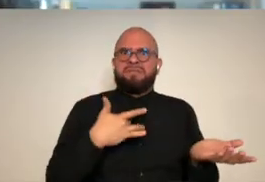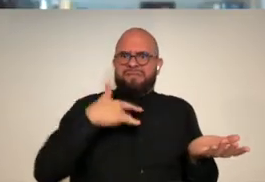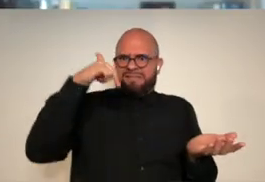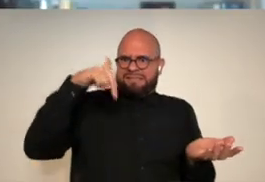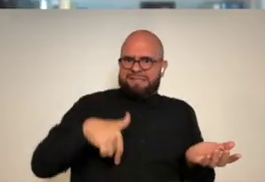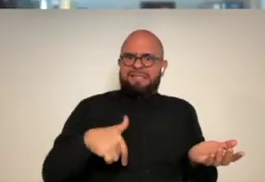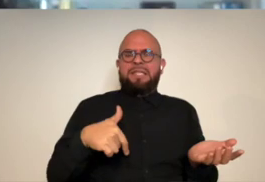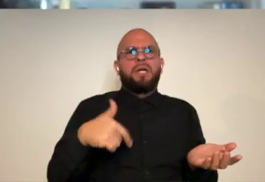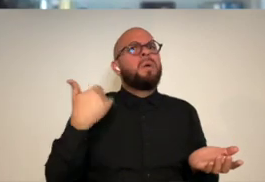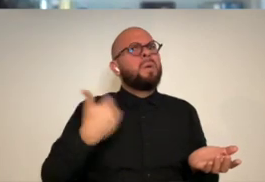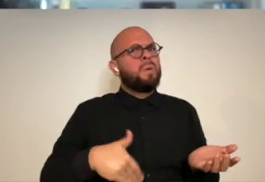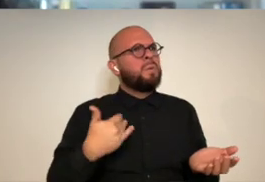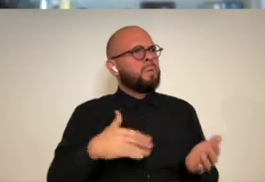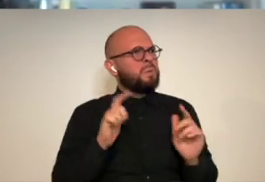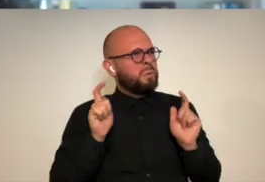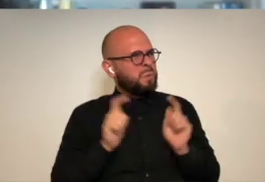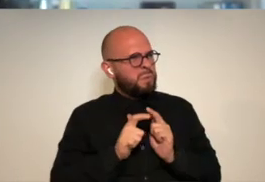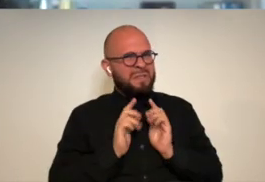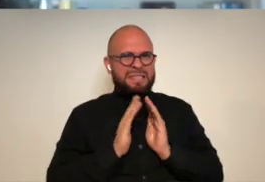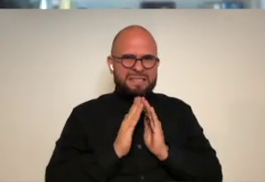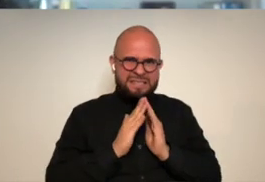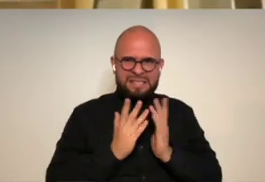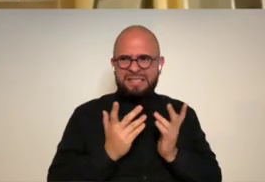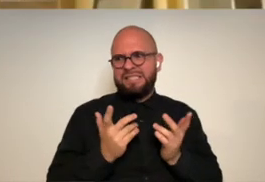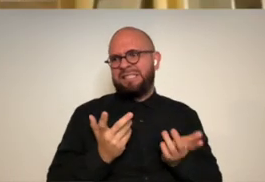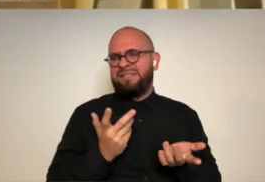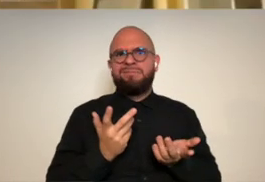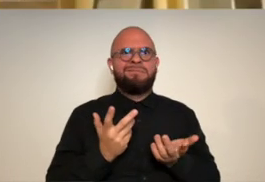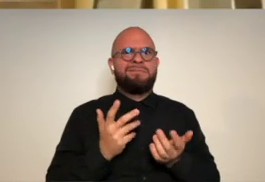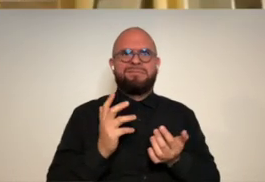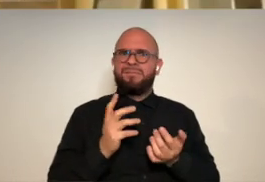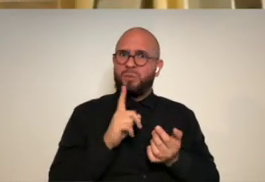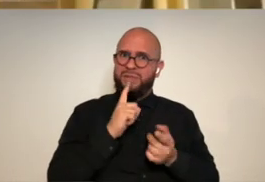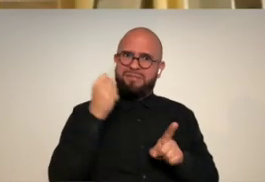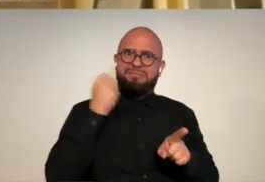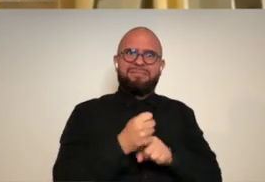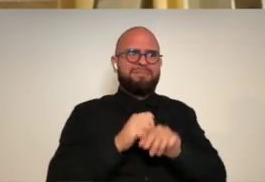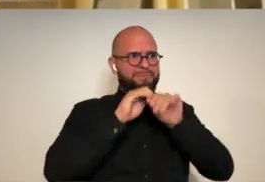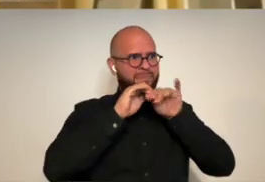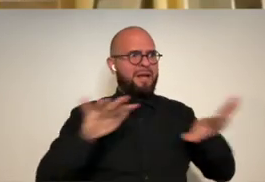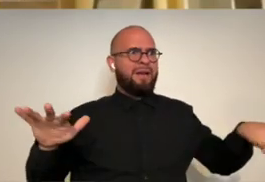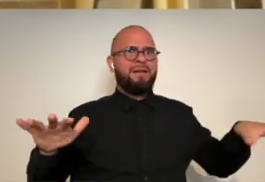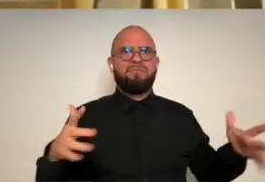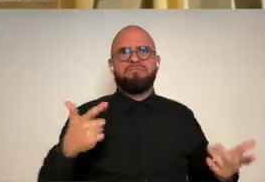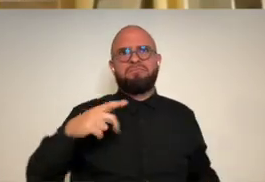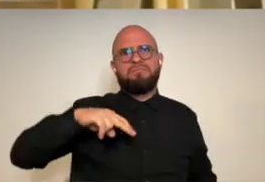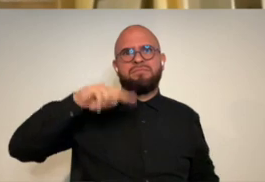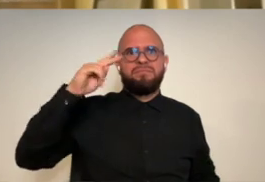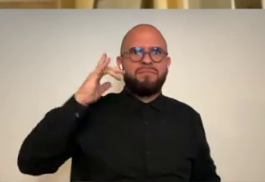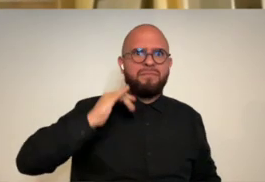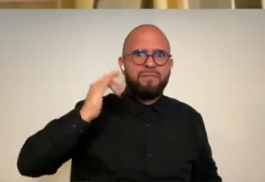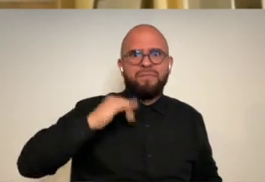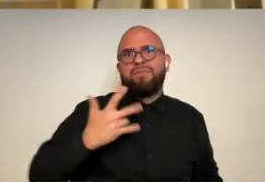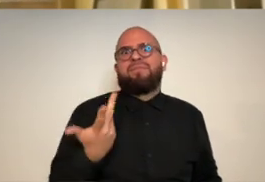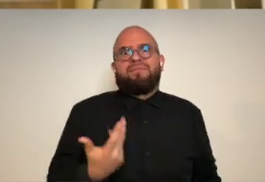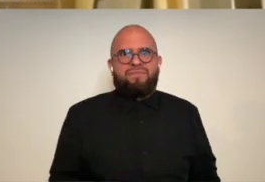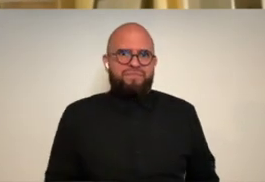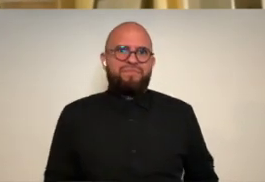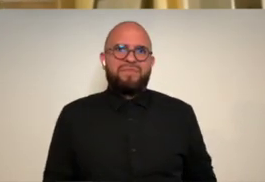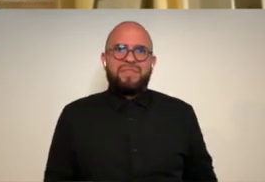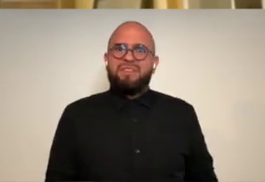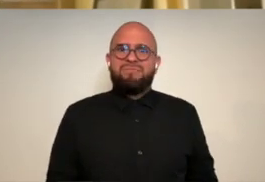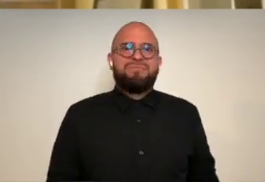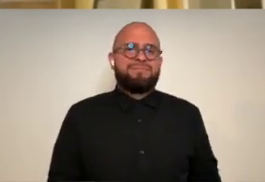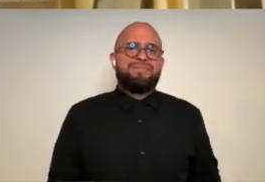it's pretty vibrant here for being a small city small town in the rural north north